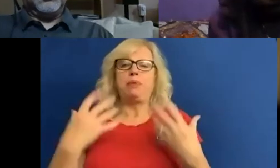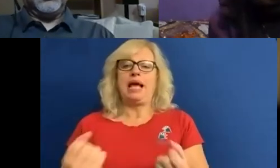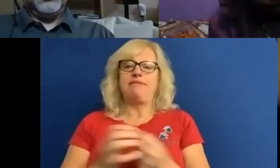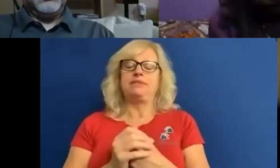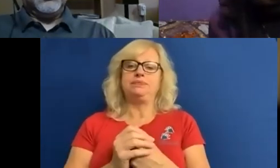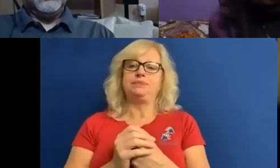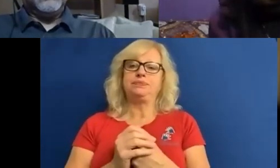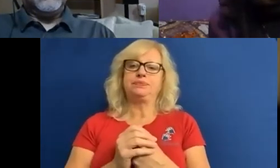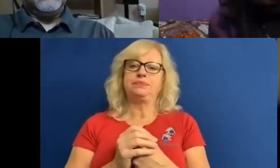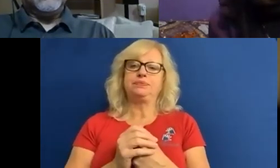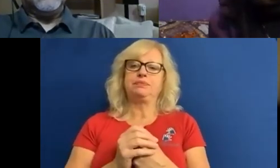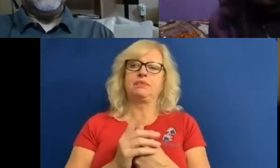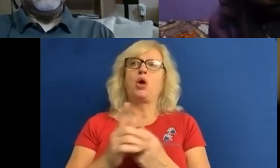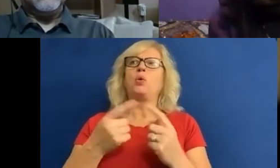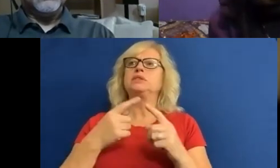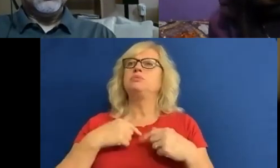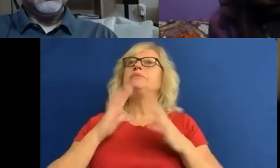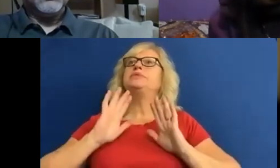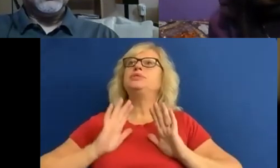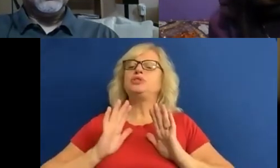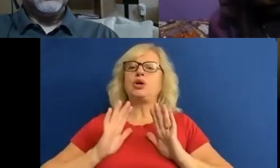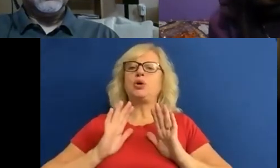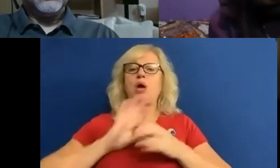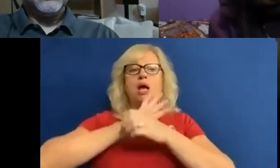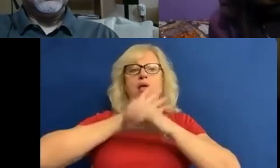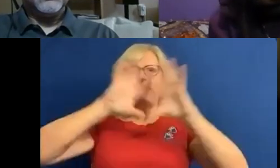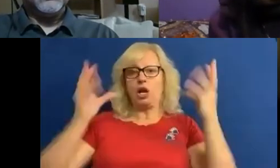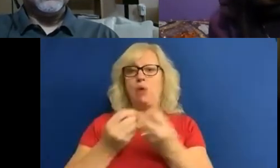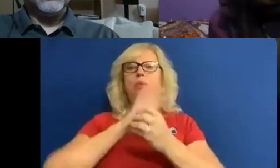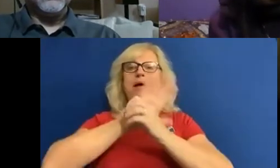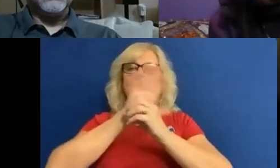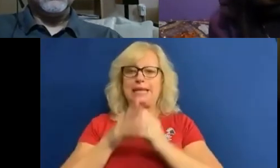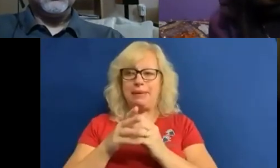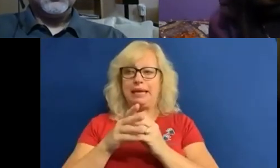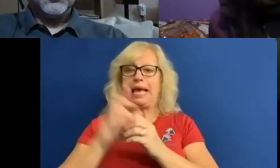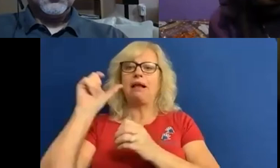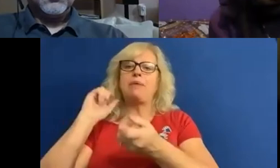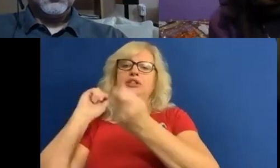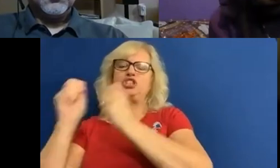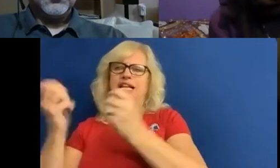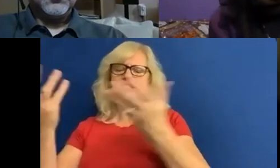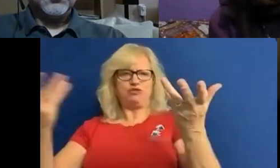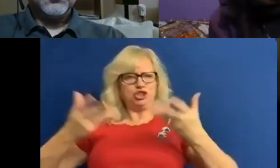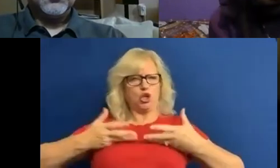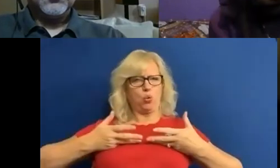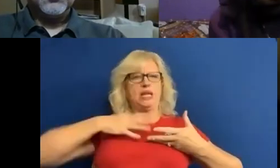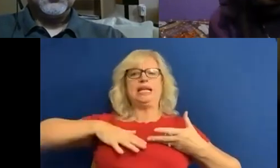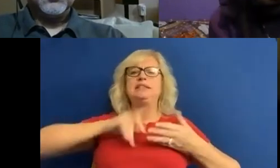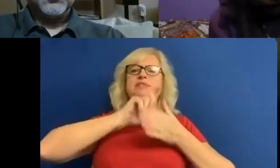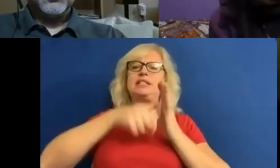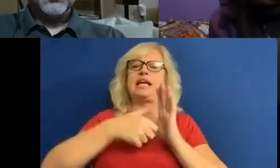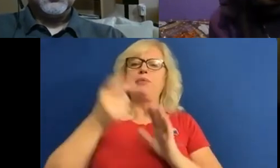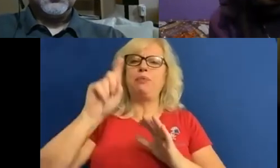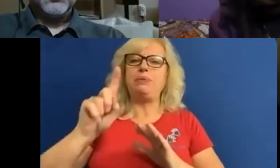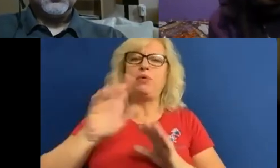So, excuse me, both the global pandemic and climate change have illustrated that the needs of disabled people are often